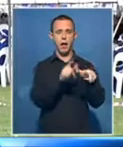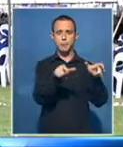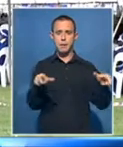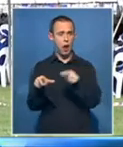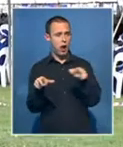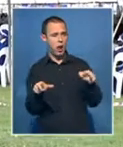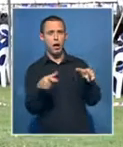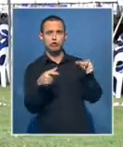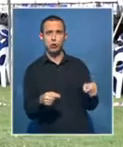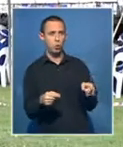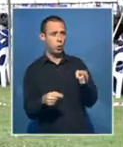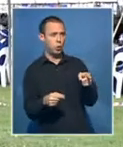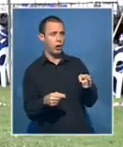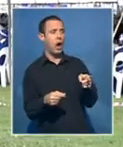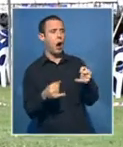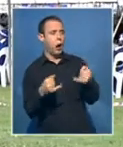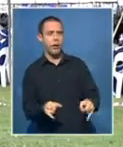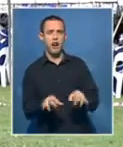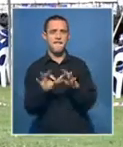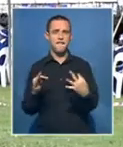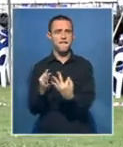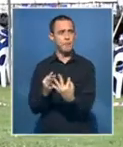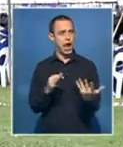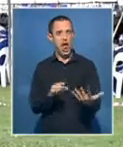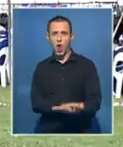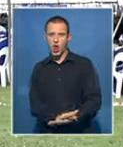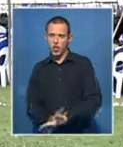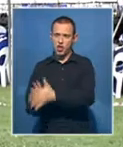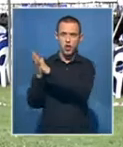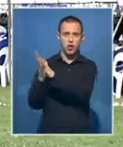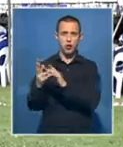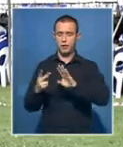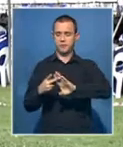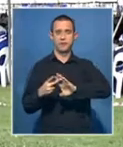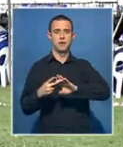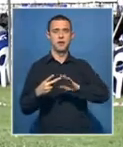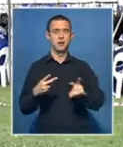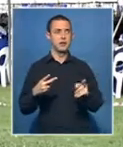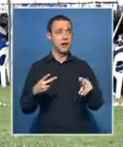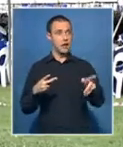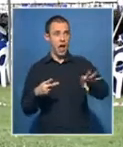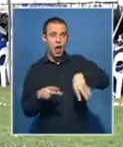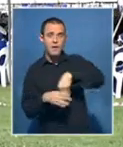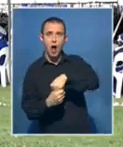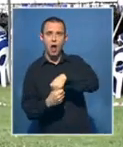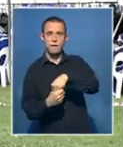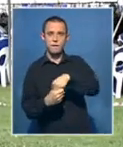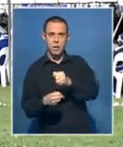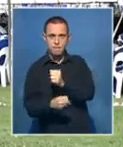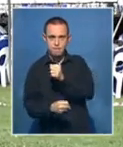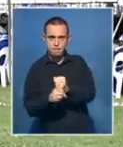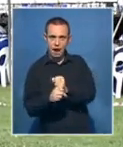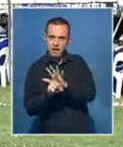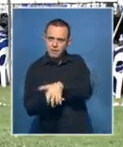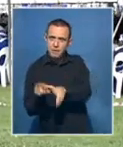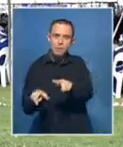Who may have harmed their families. Who may have contributed to what they perceive to be an onslaught of their